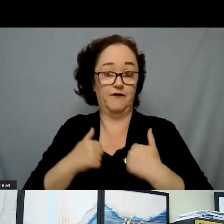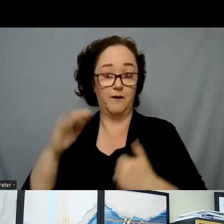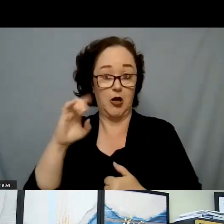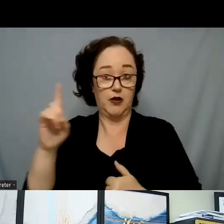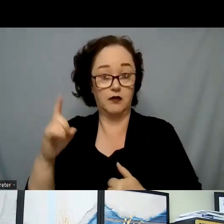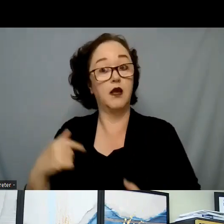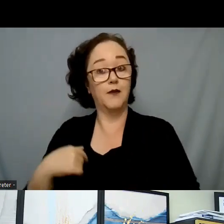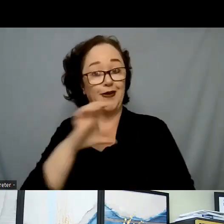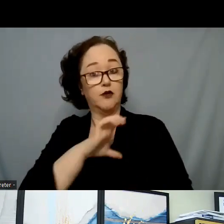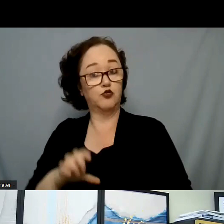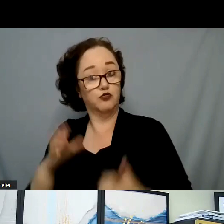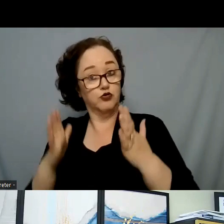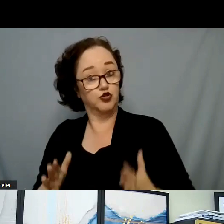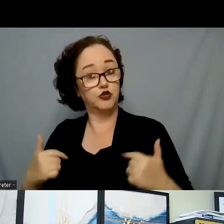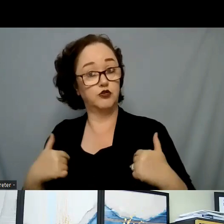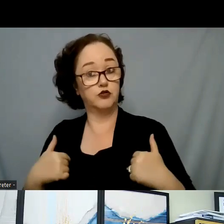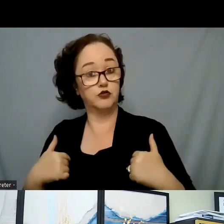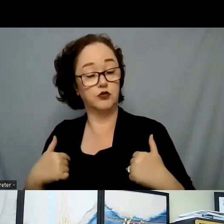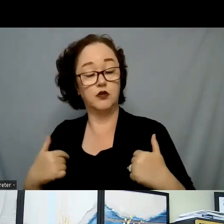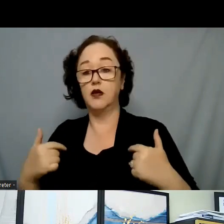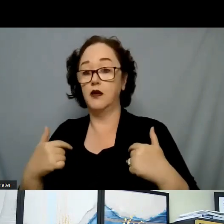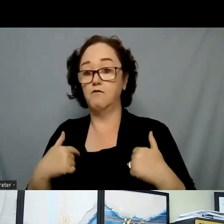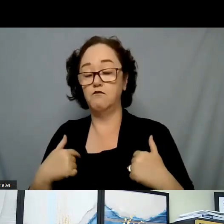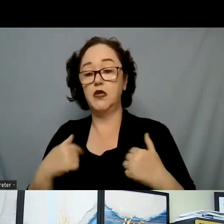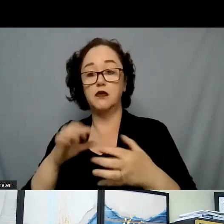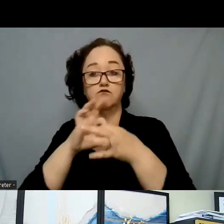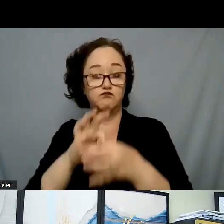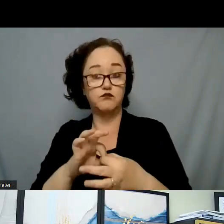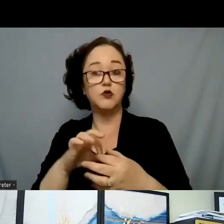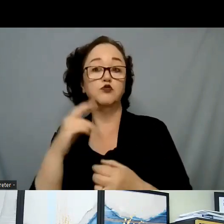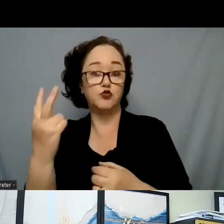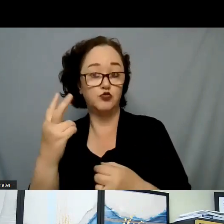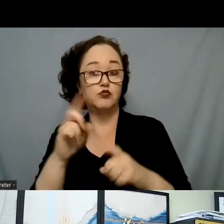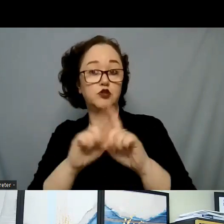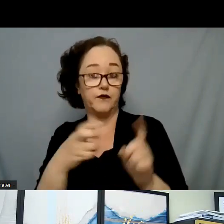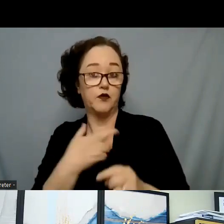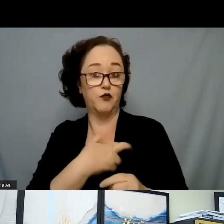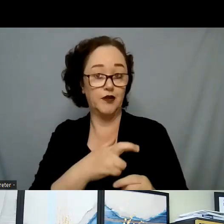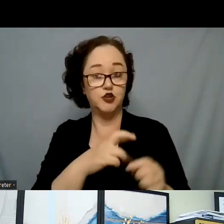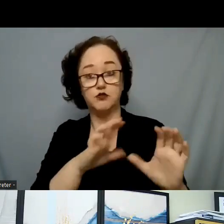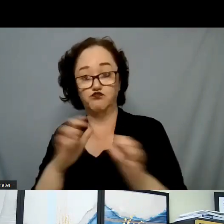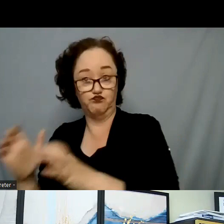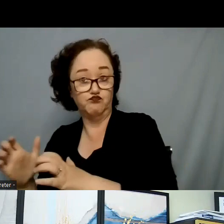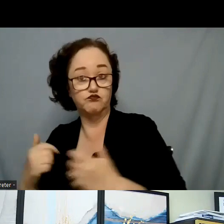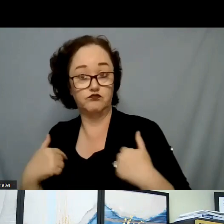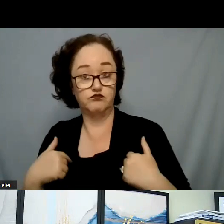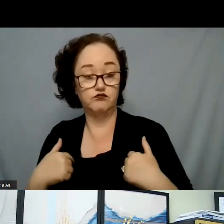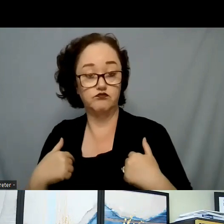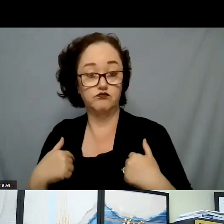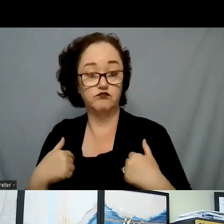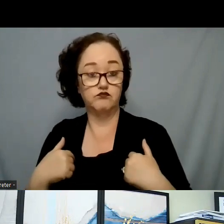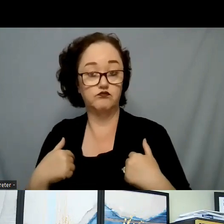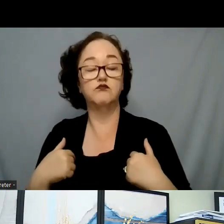And I have been a member of two different religious denominations. So, you can see within that,